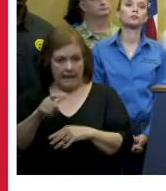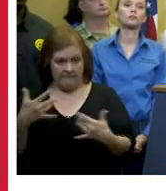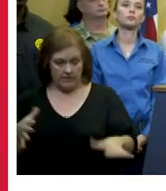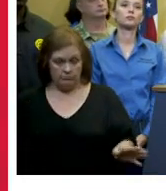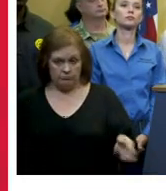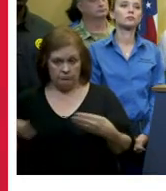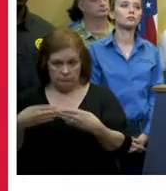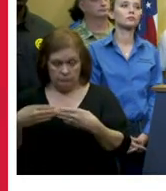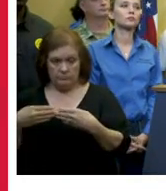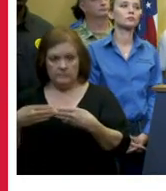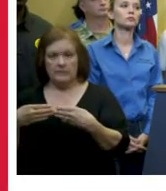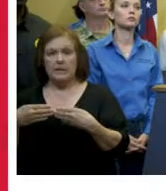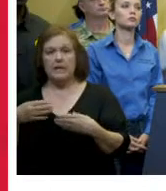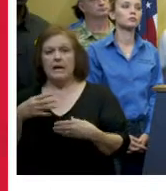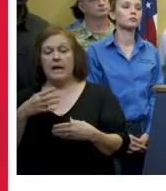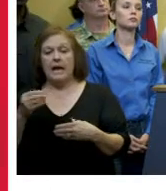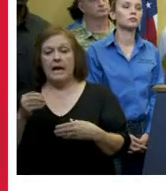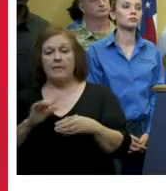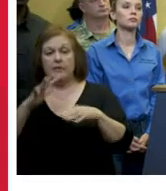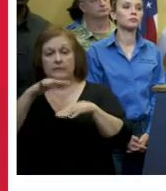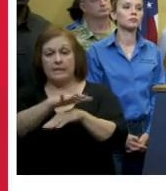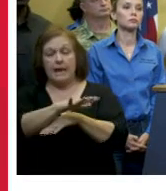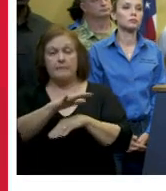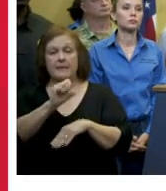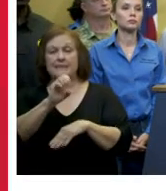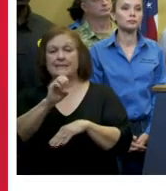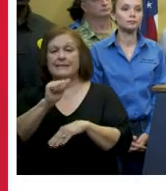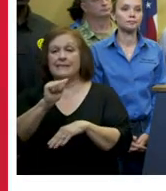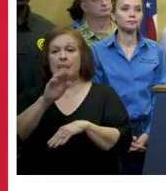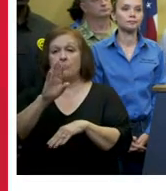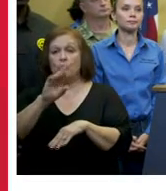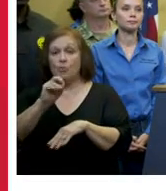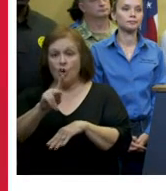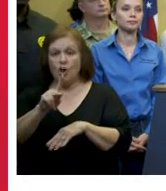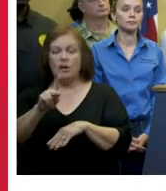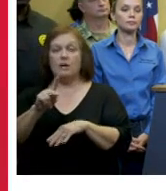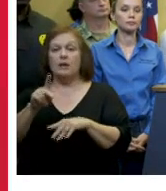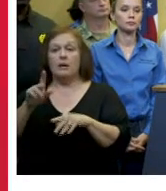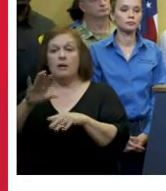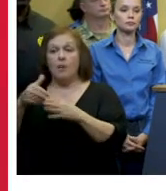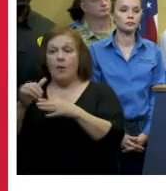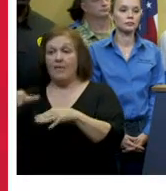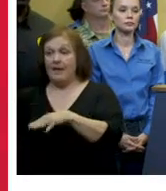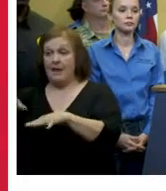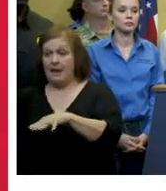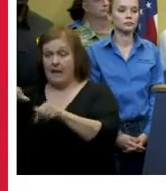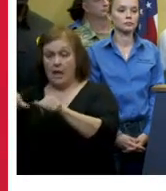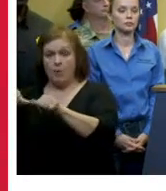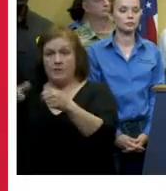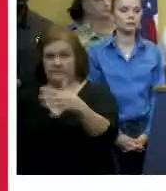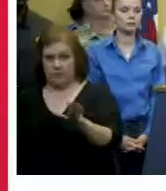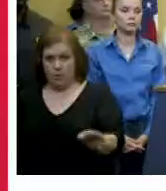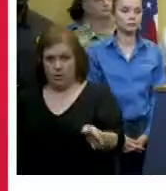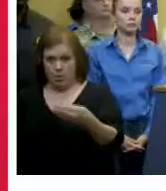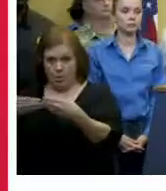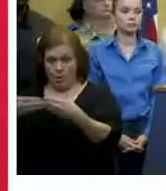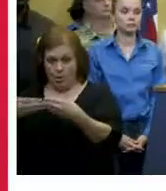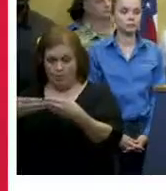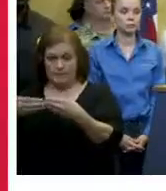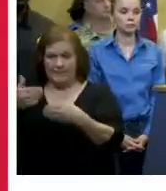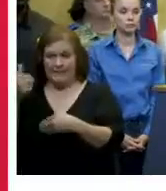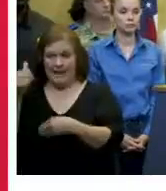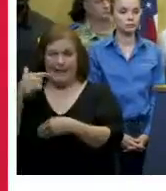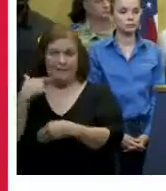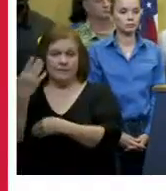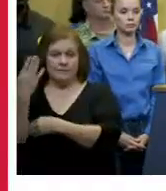also want to report that the surge barrier seabrook and all of our other large sector gates has been have been closed as of 10 o'clock this